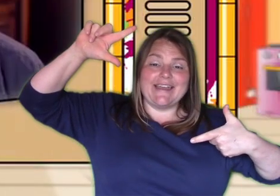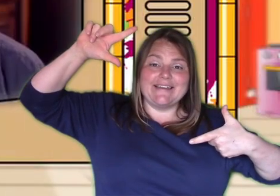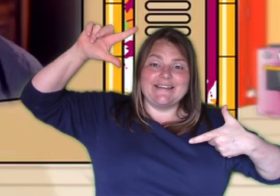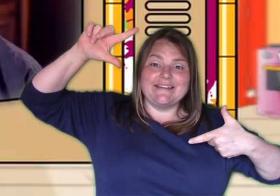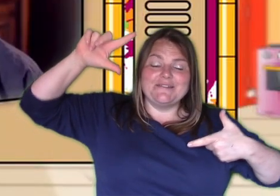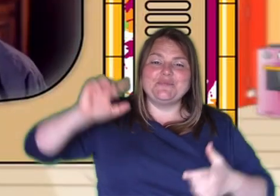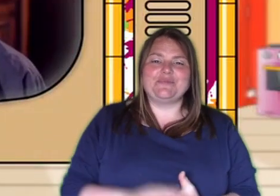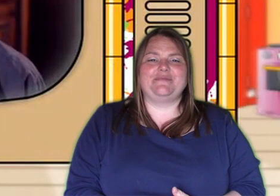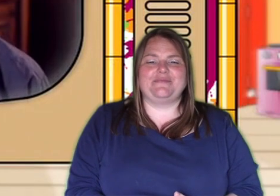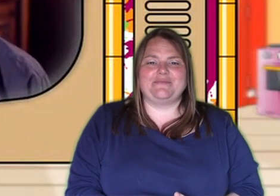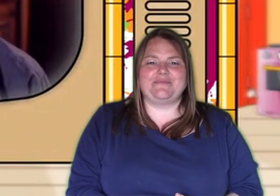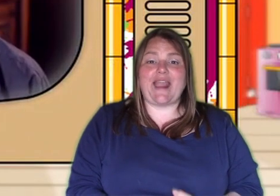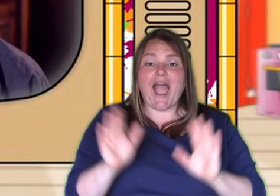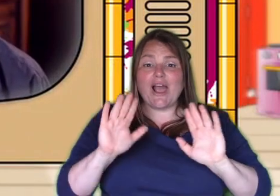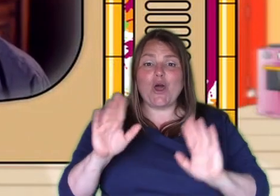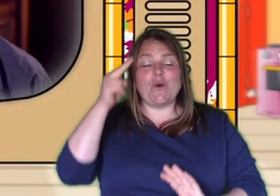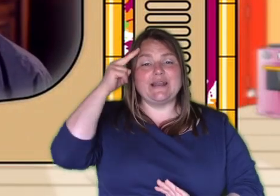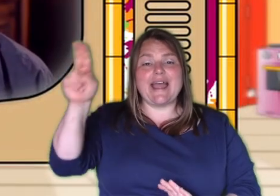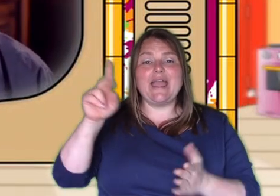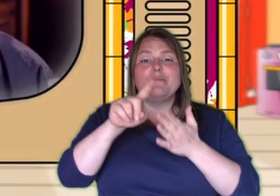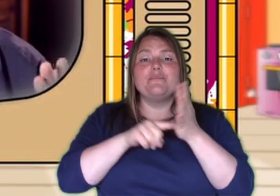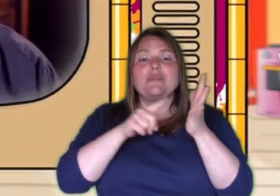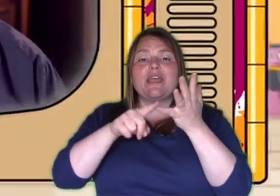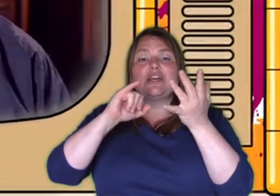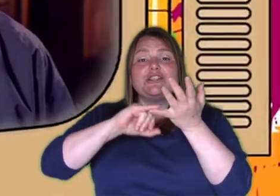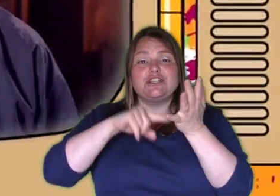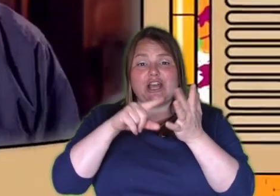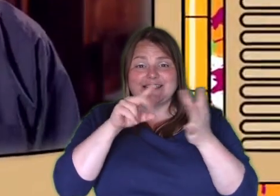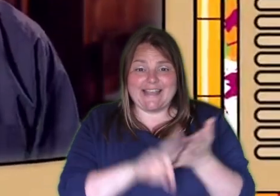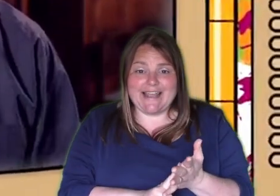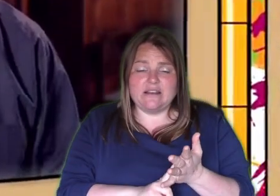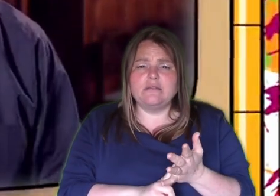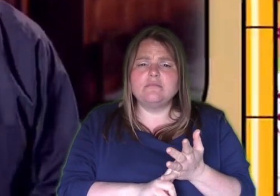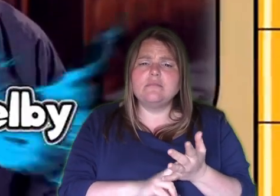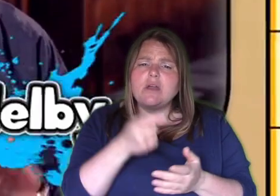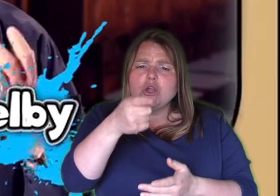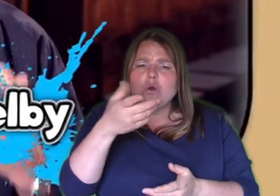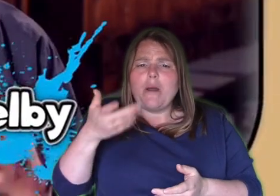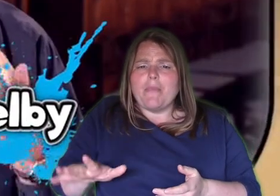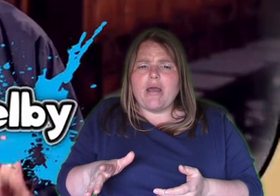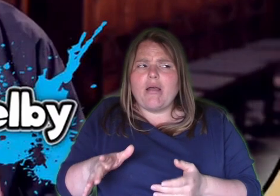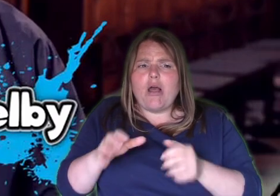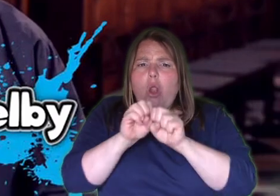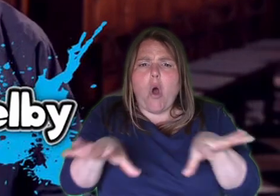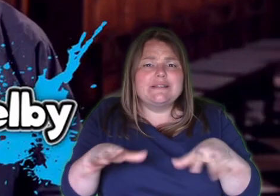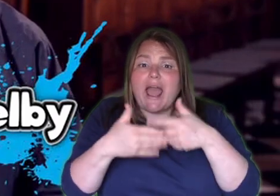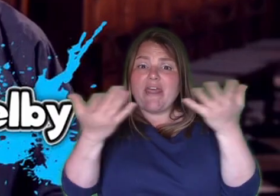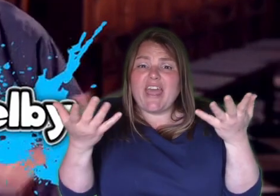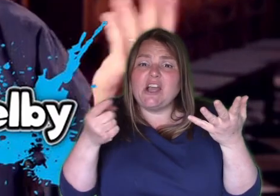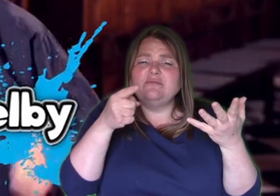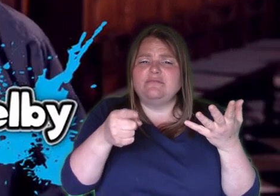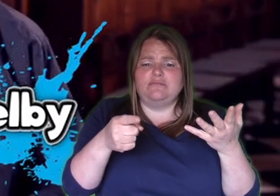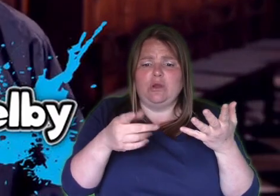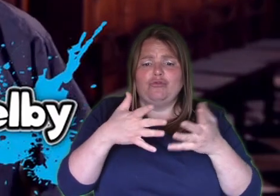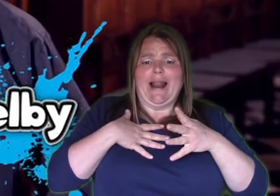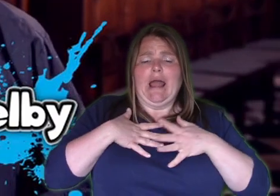Hi, my name's Justin. Have you ever lost anything? Anything you really cared about? Not